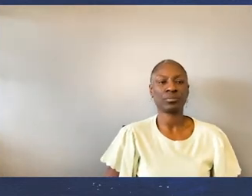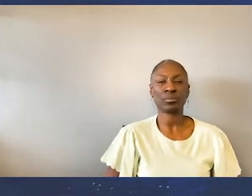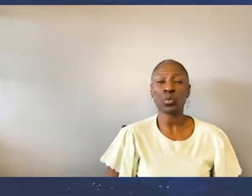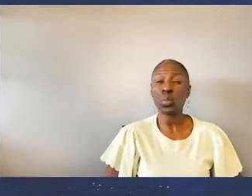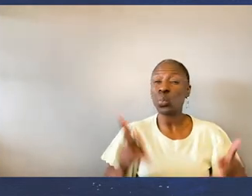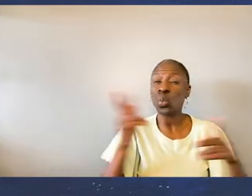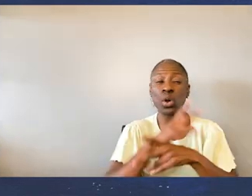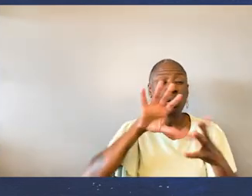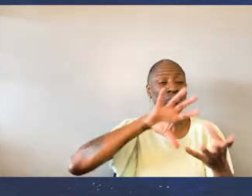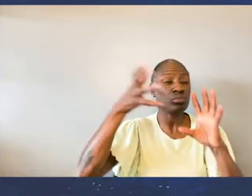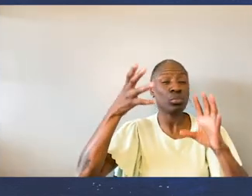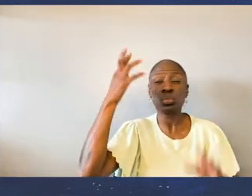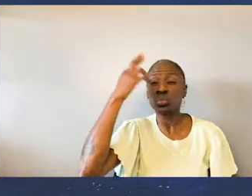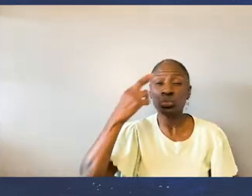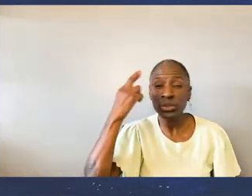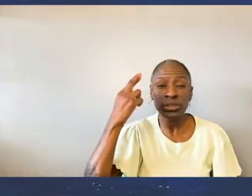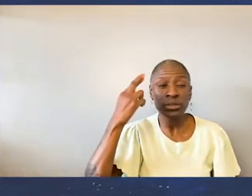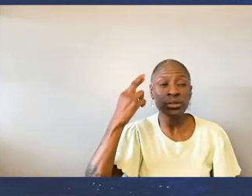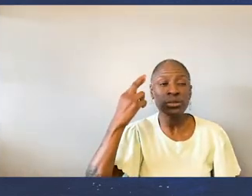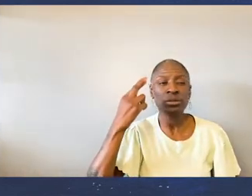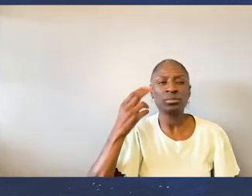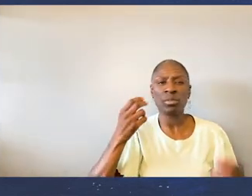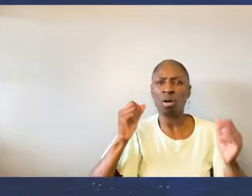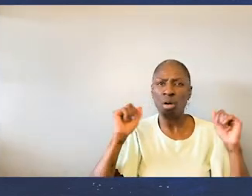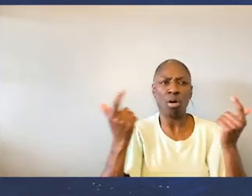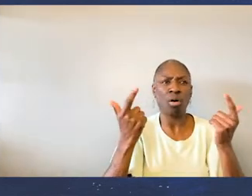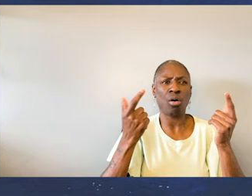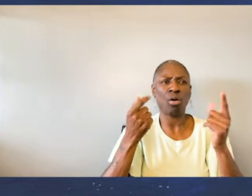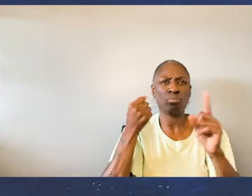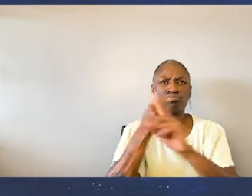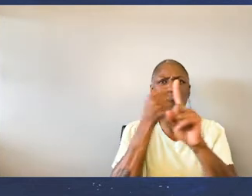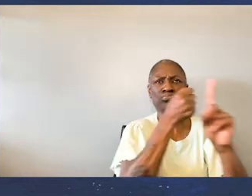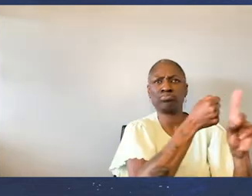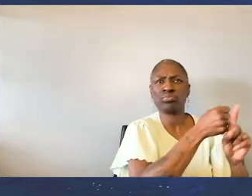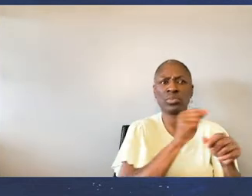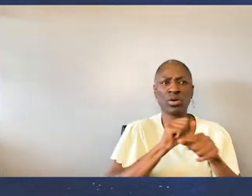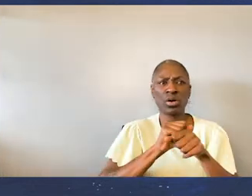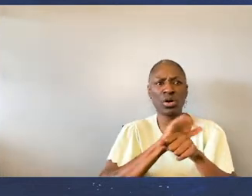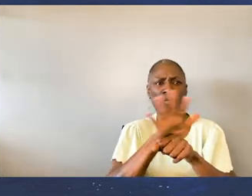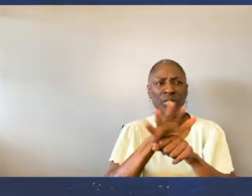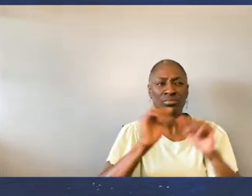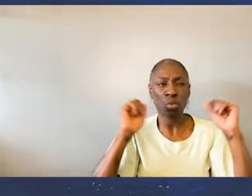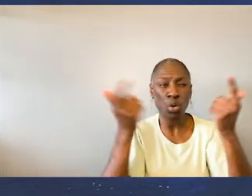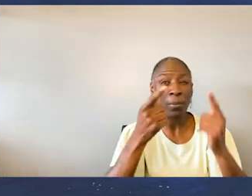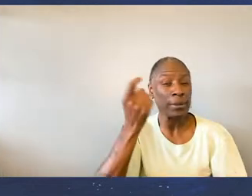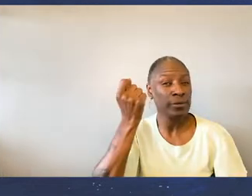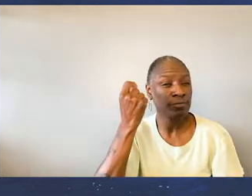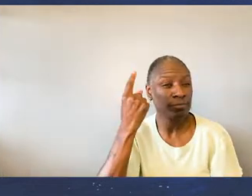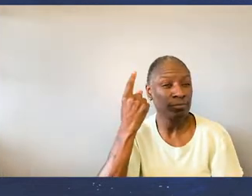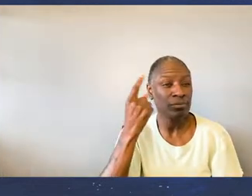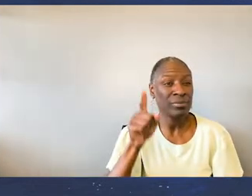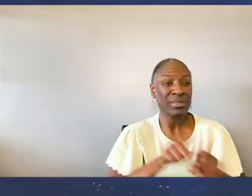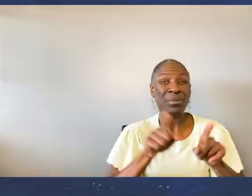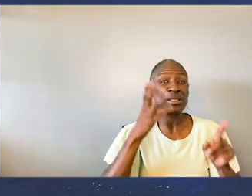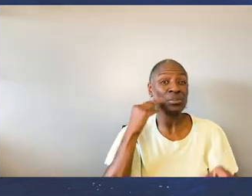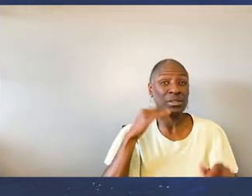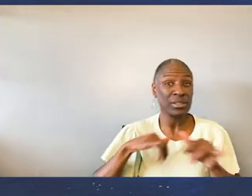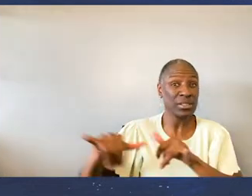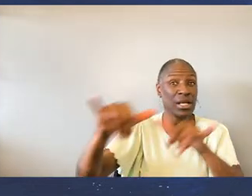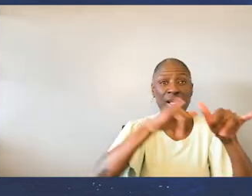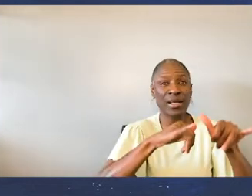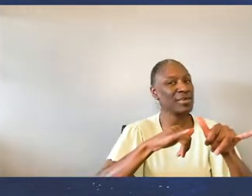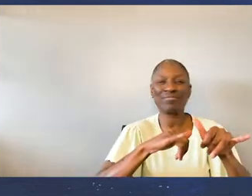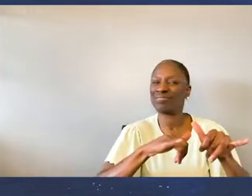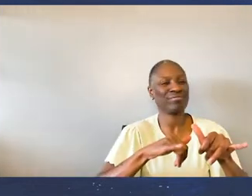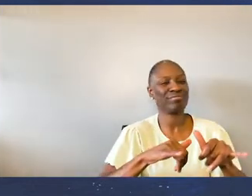In this dissonance I realized that while We are all affected By COVID-19 In some way We're not